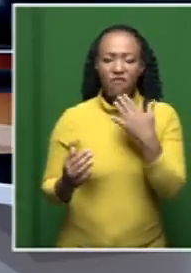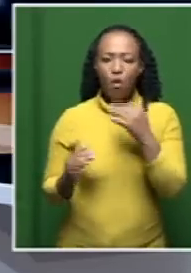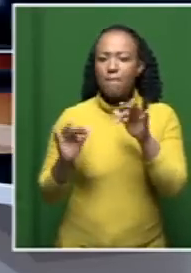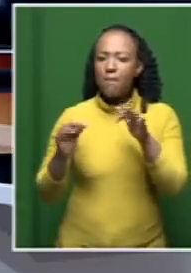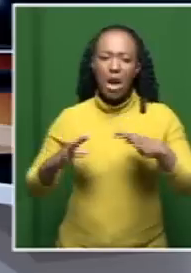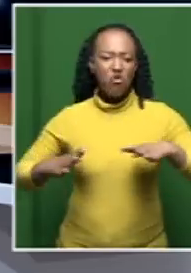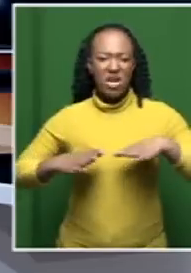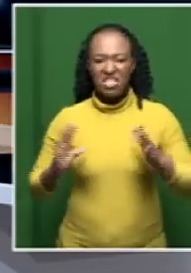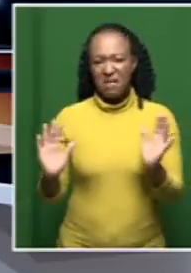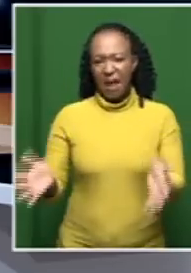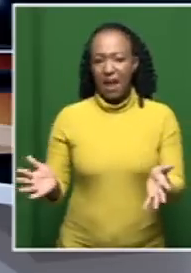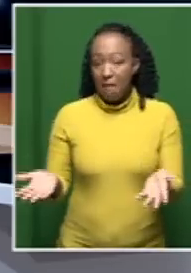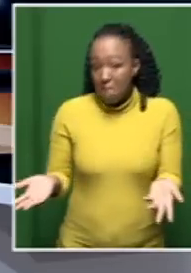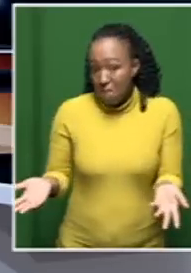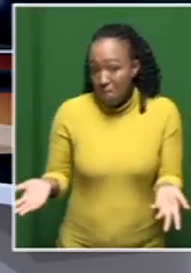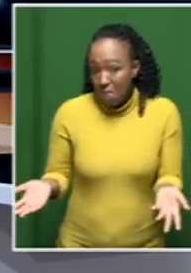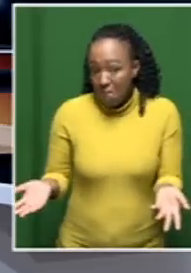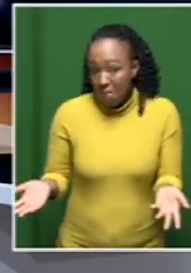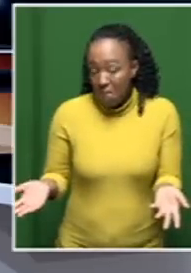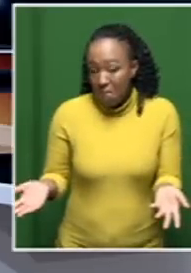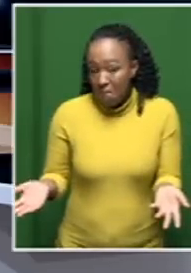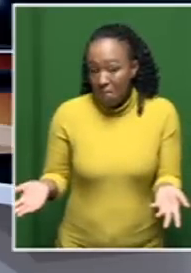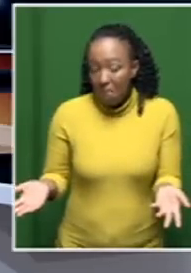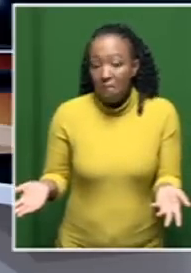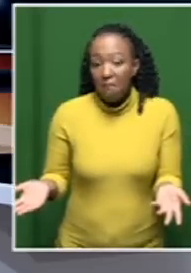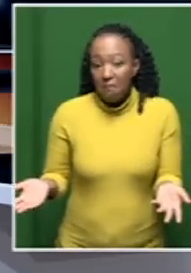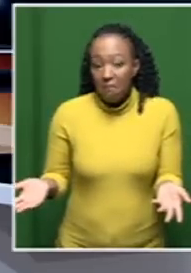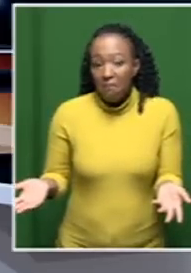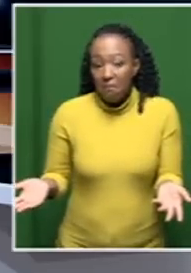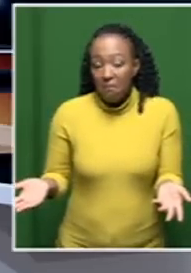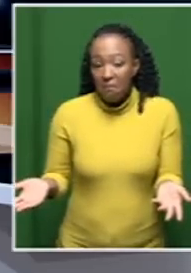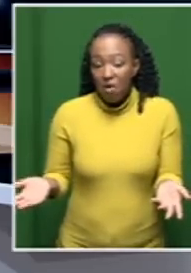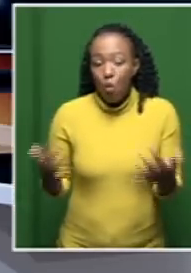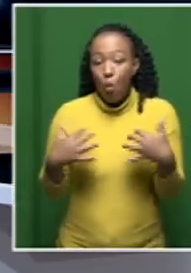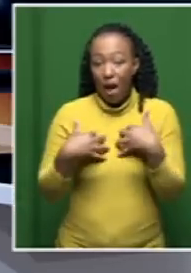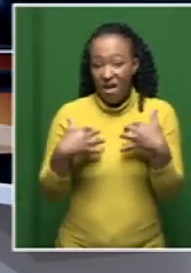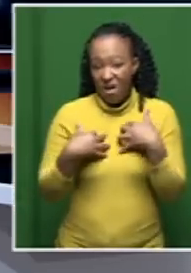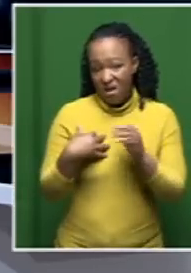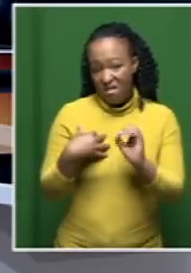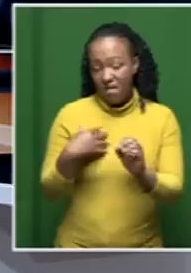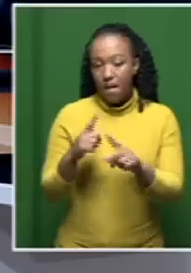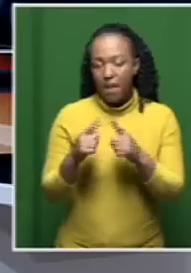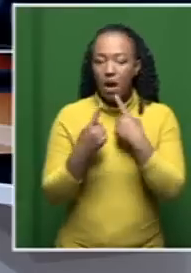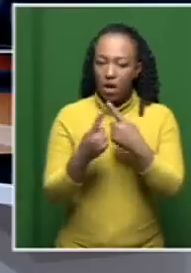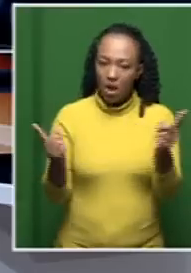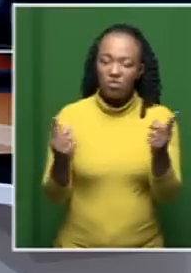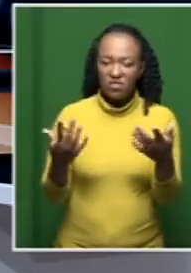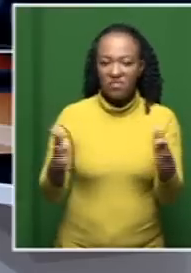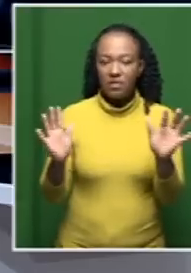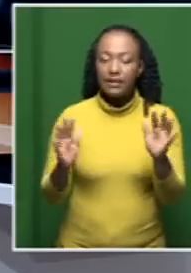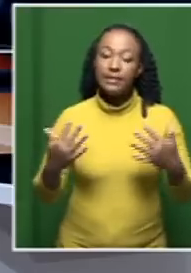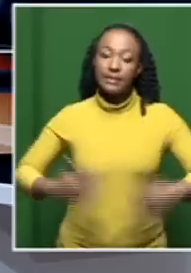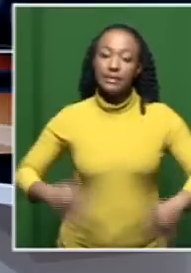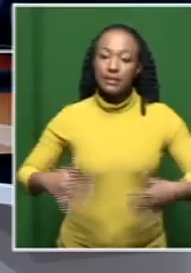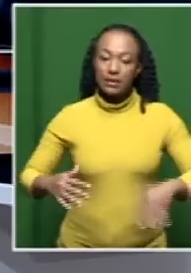elite? Yeah, and that's the thing that people are speaking to. It's a great worry about this. But that's what they announced. But it would be great to